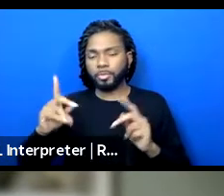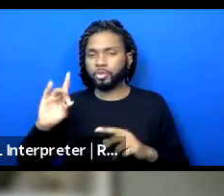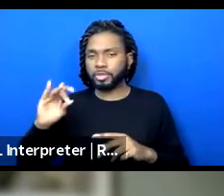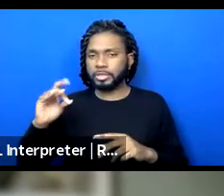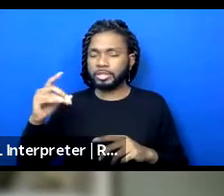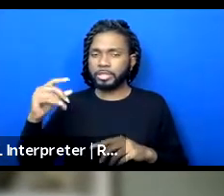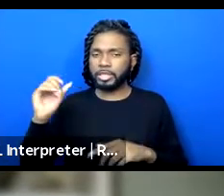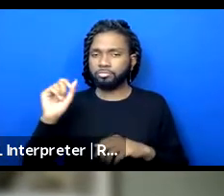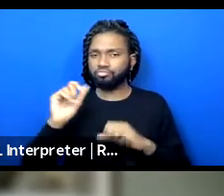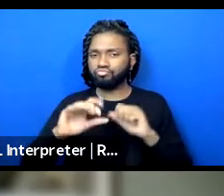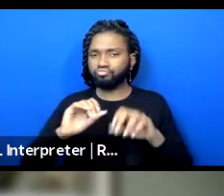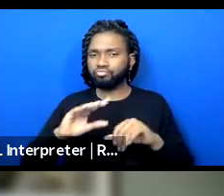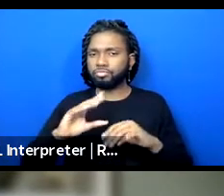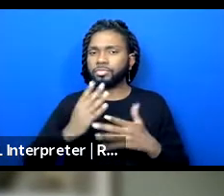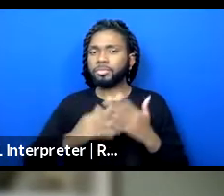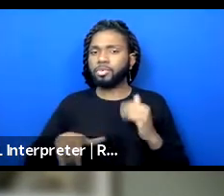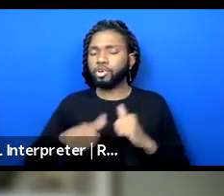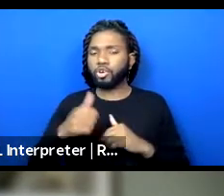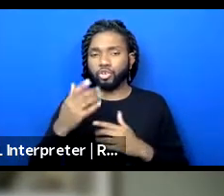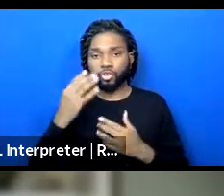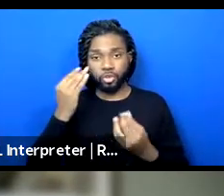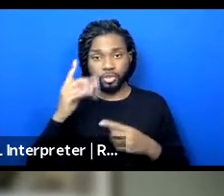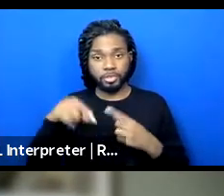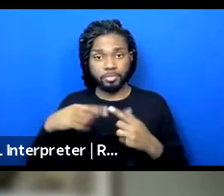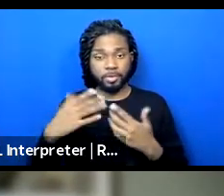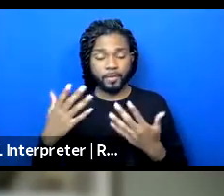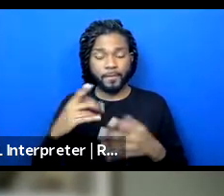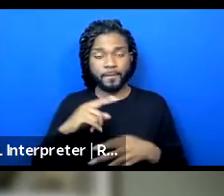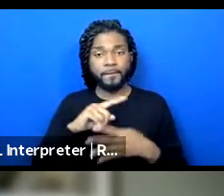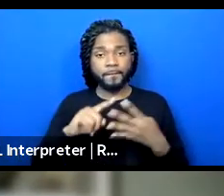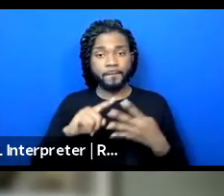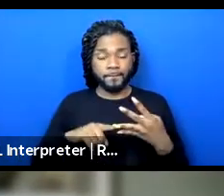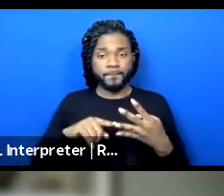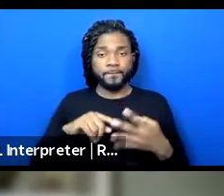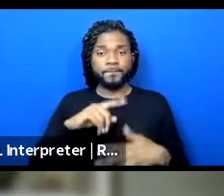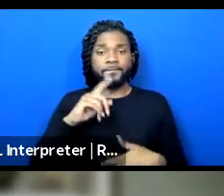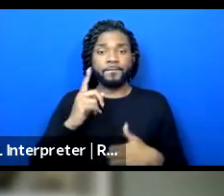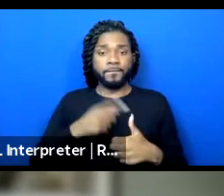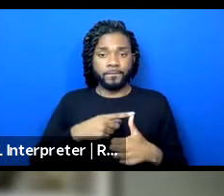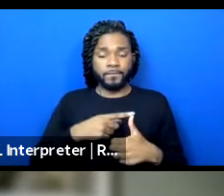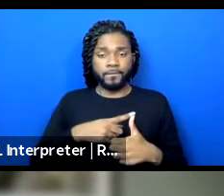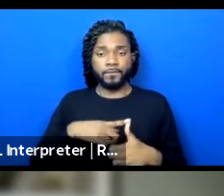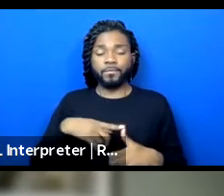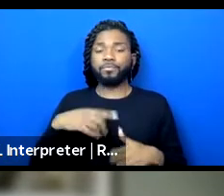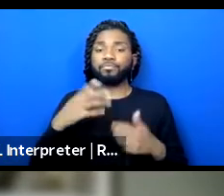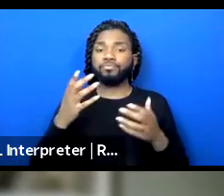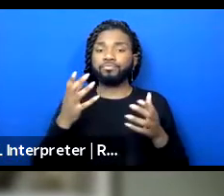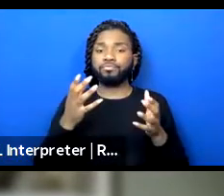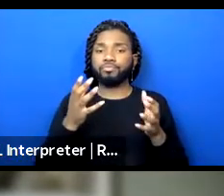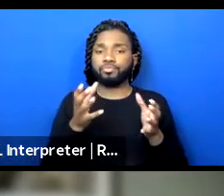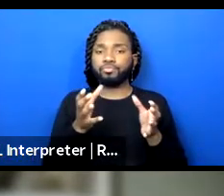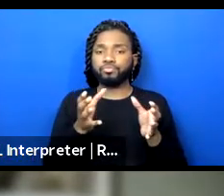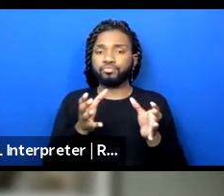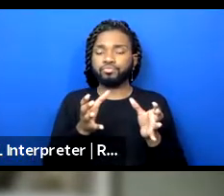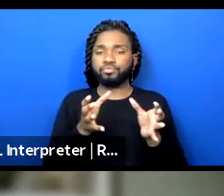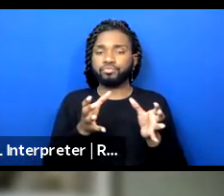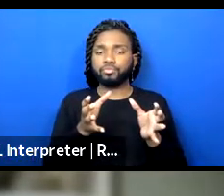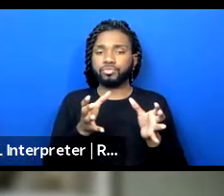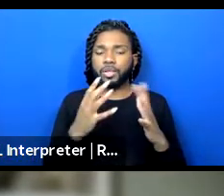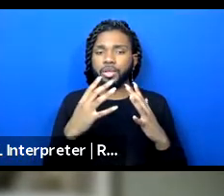additional thoughts into it is one, a breakdown of traditional